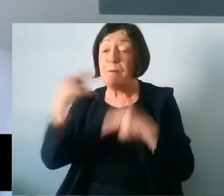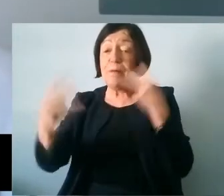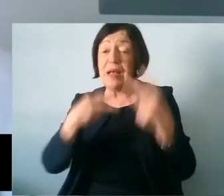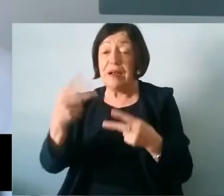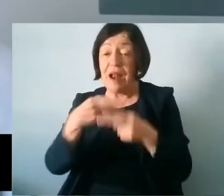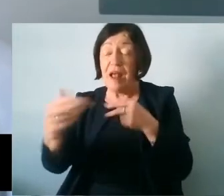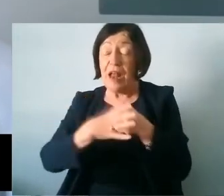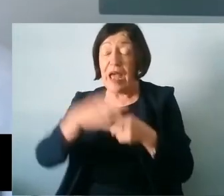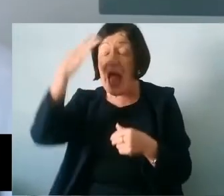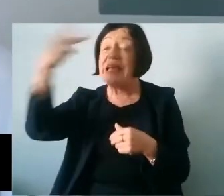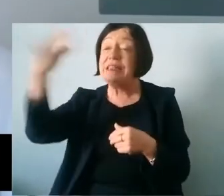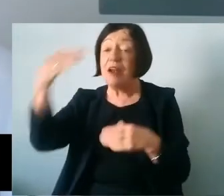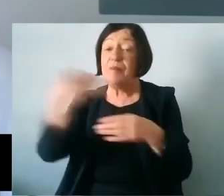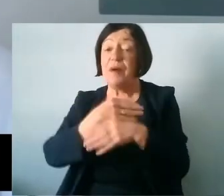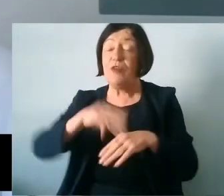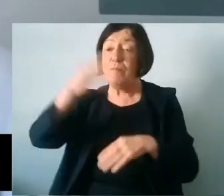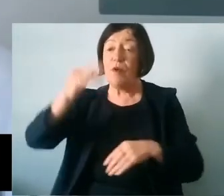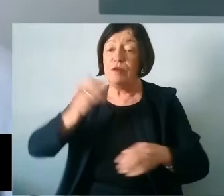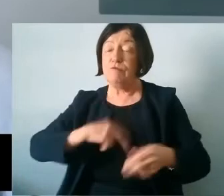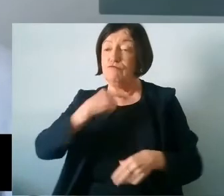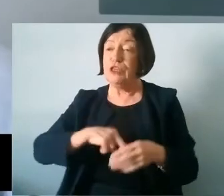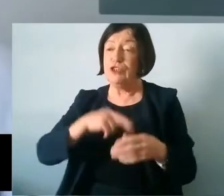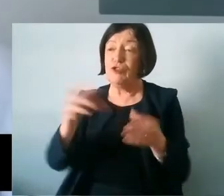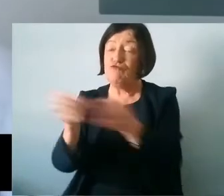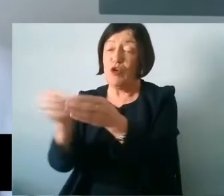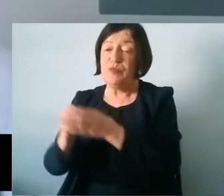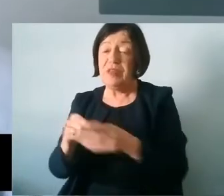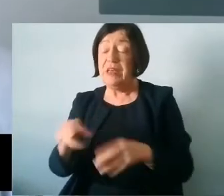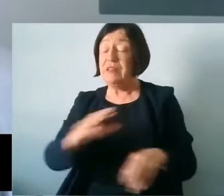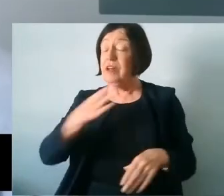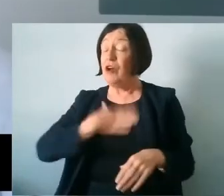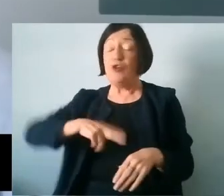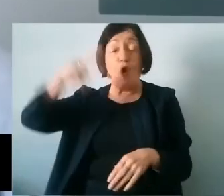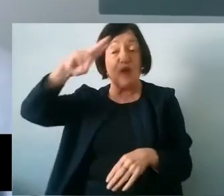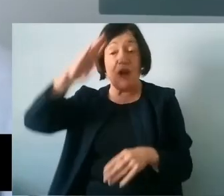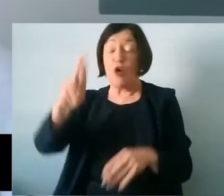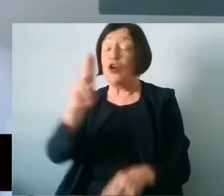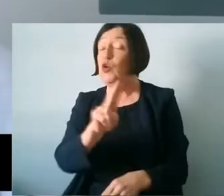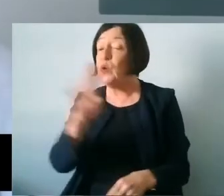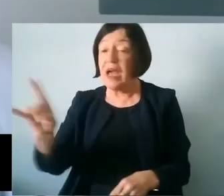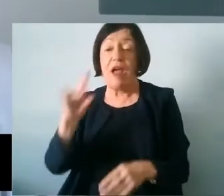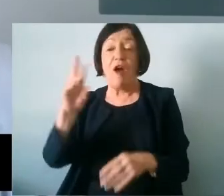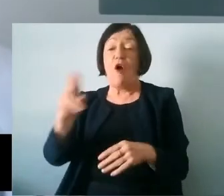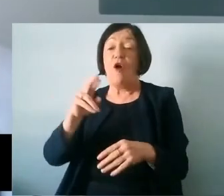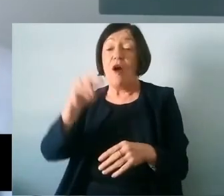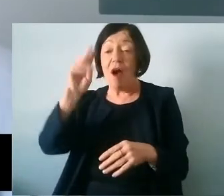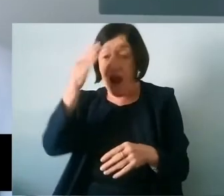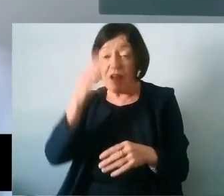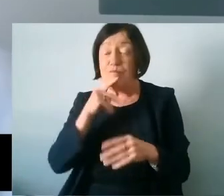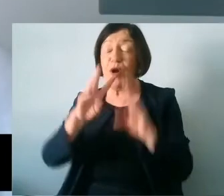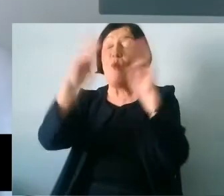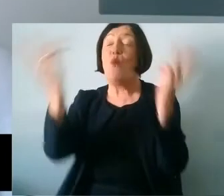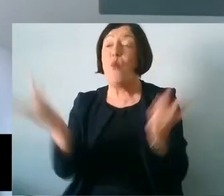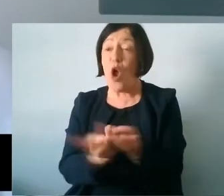academically by their more affluent counterparts. This is not just a Northern Ireland or UK or an Ireland issue but a global one